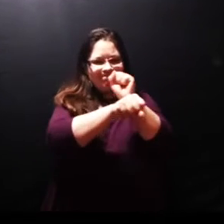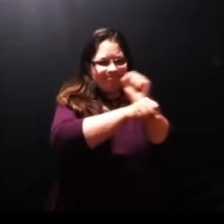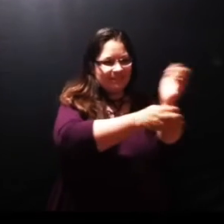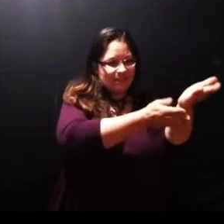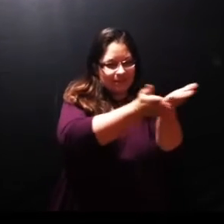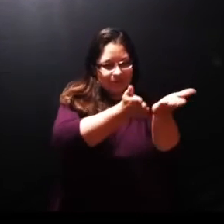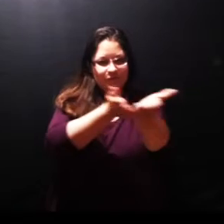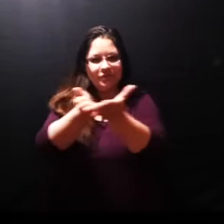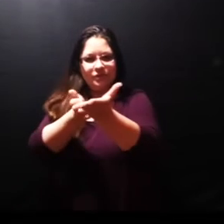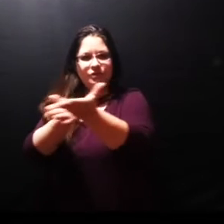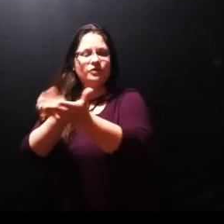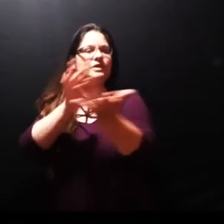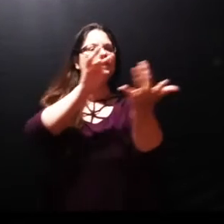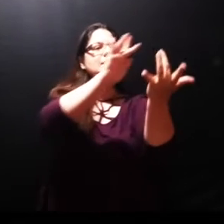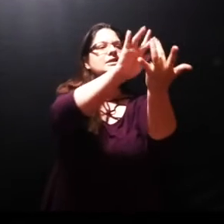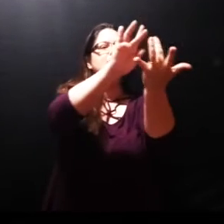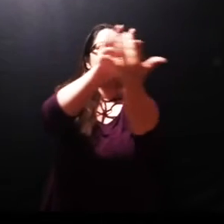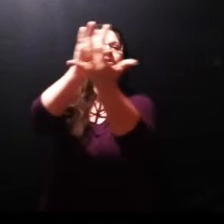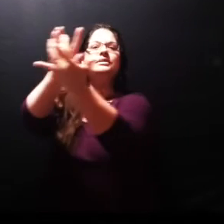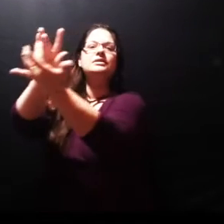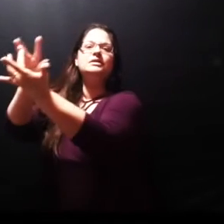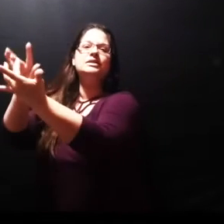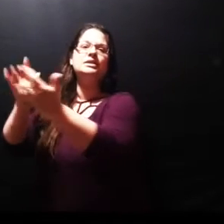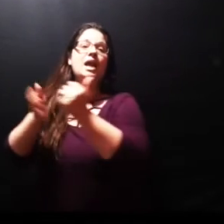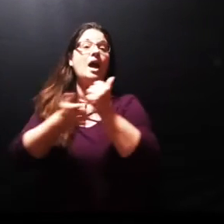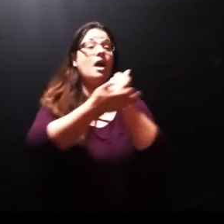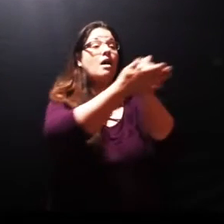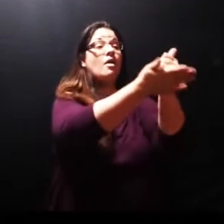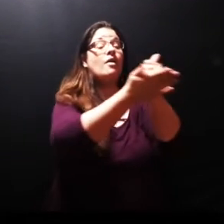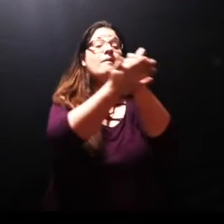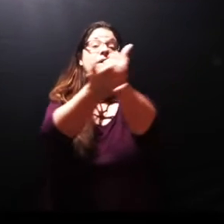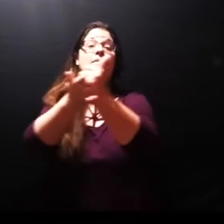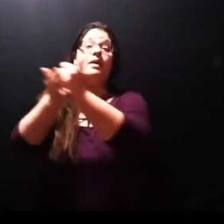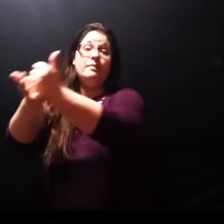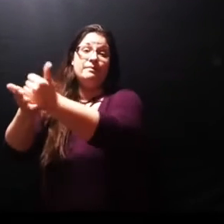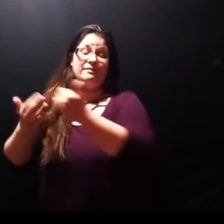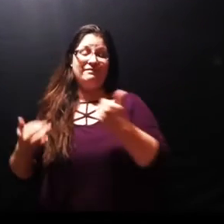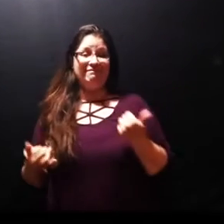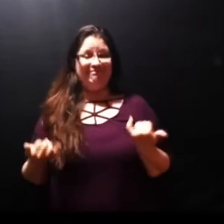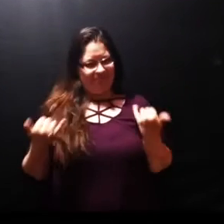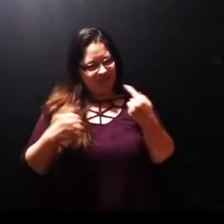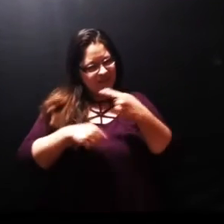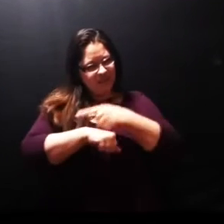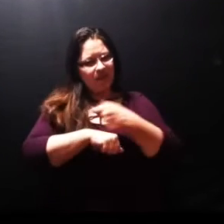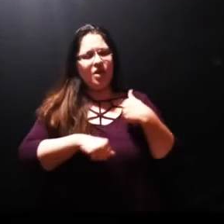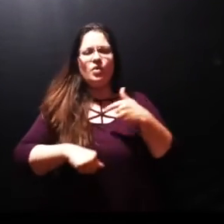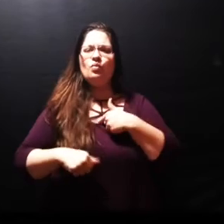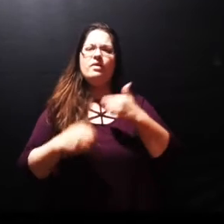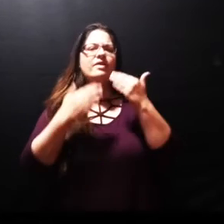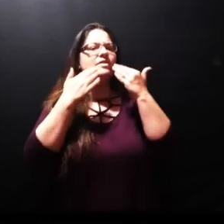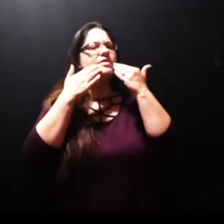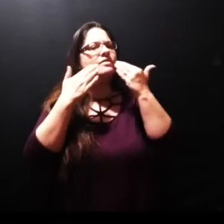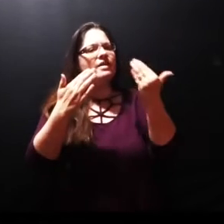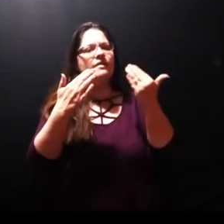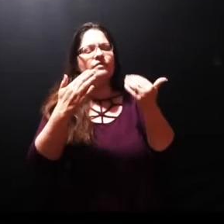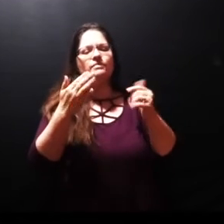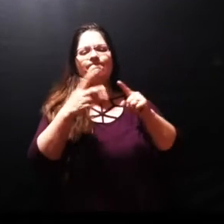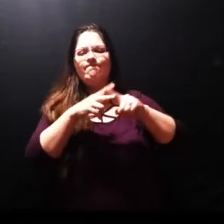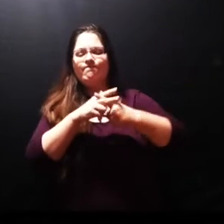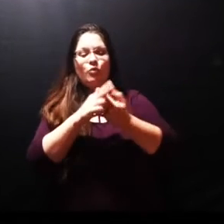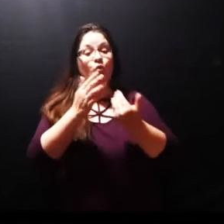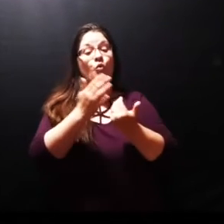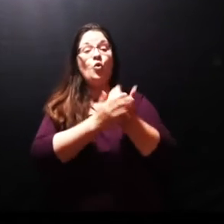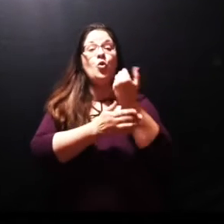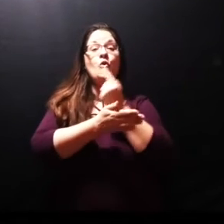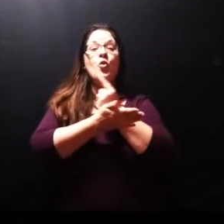be ministering we're to be active in the fields we're to be doing his will and so today we are thankful grateful that we begin this